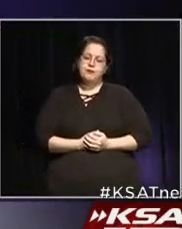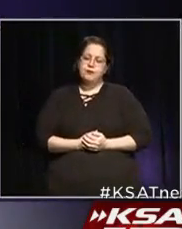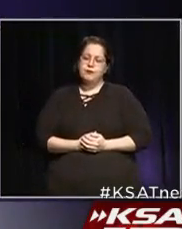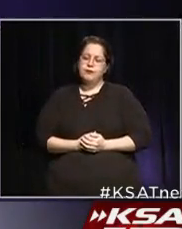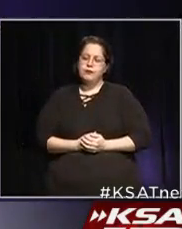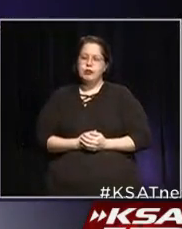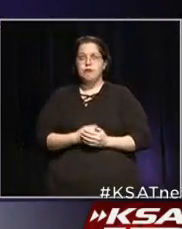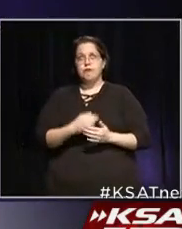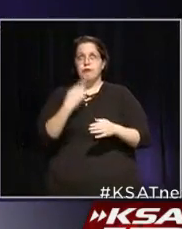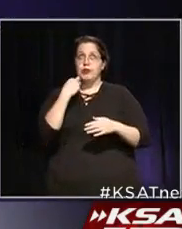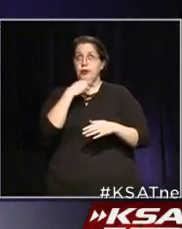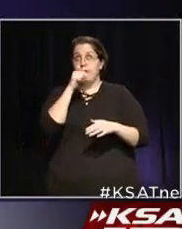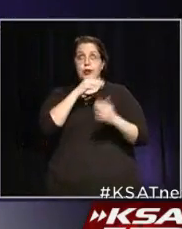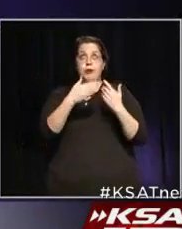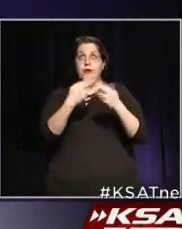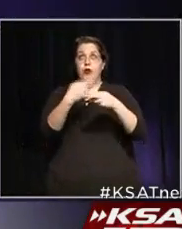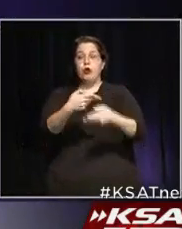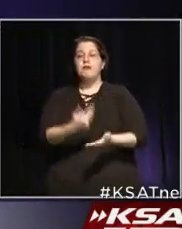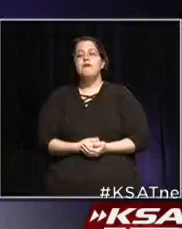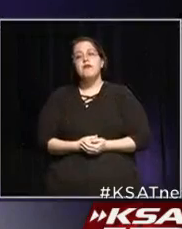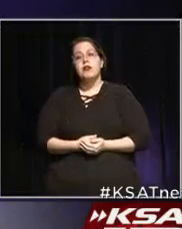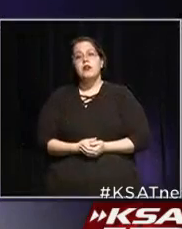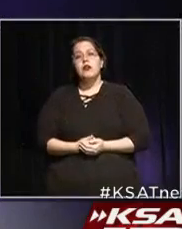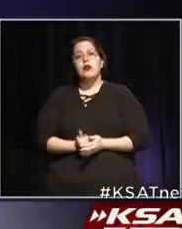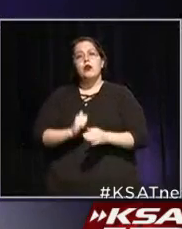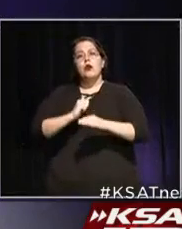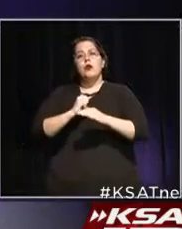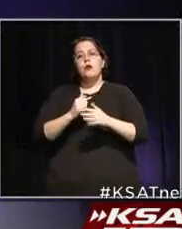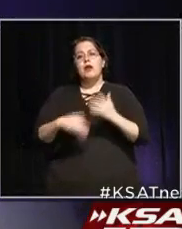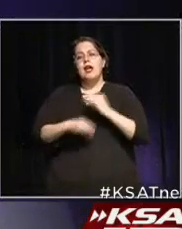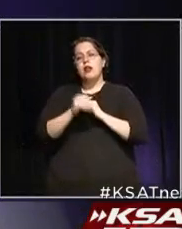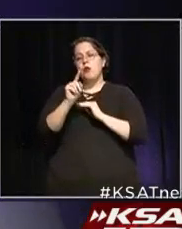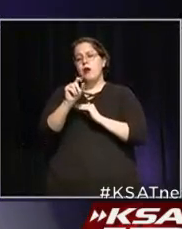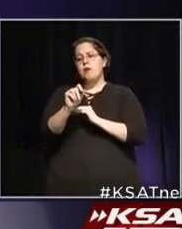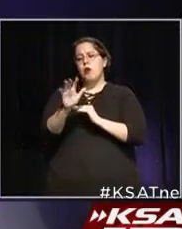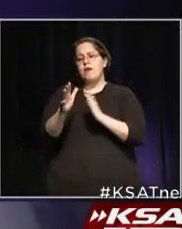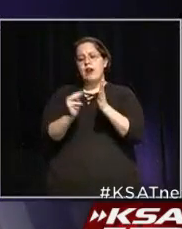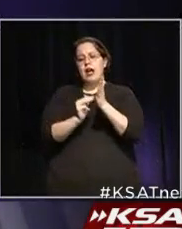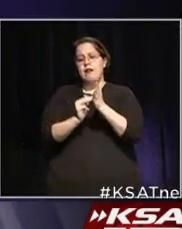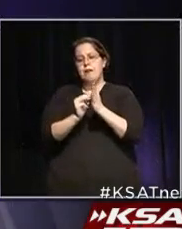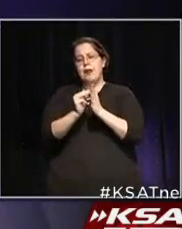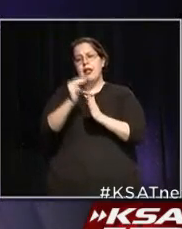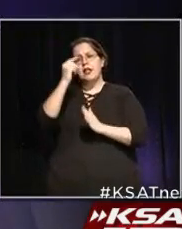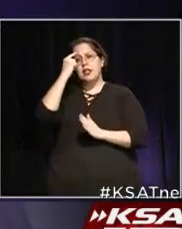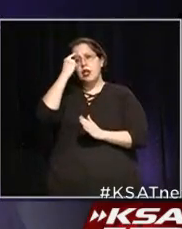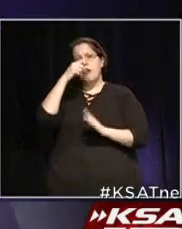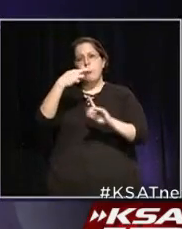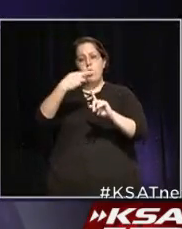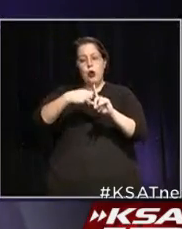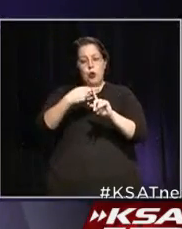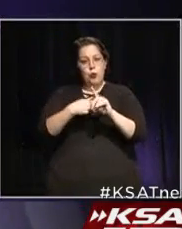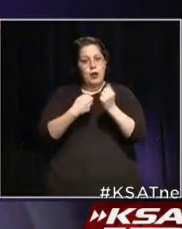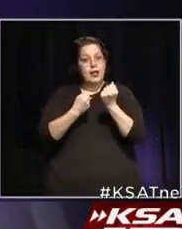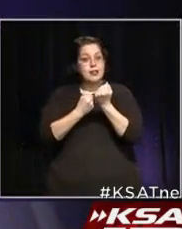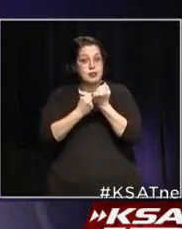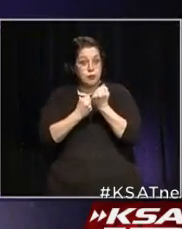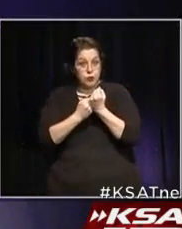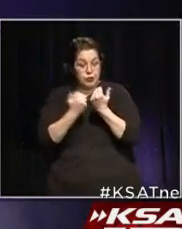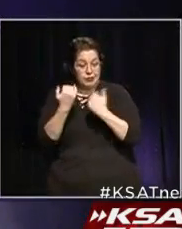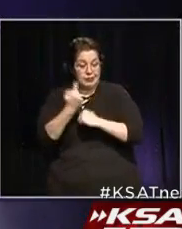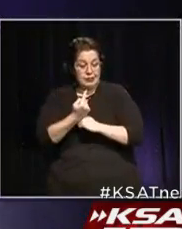bar, whatever you may call it. But we did put up another $1.5 million for rent support today.